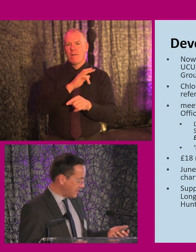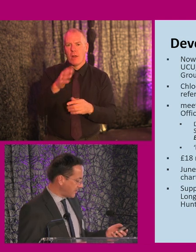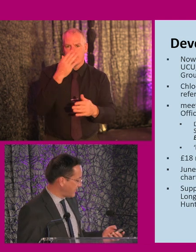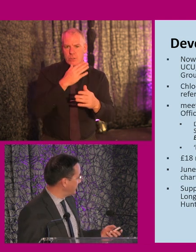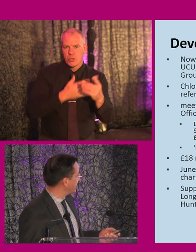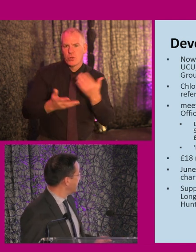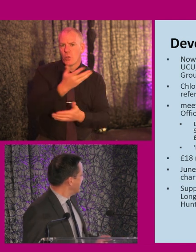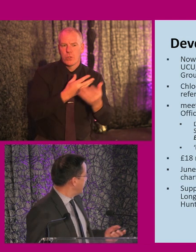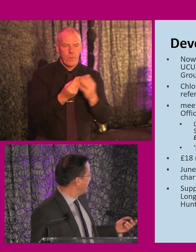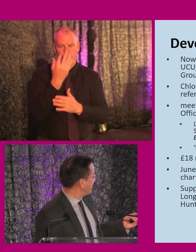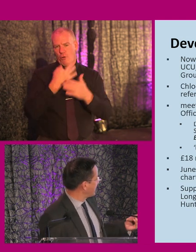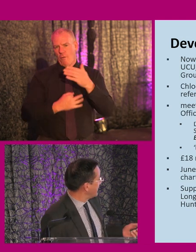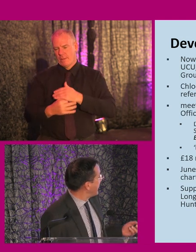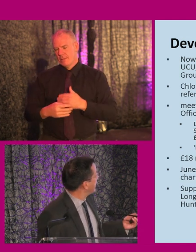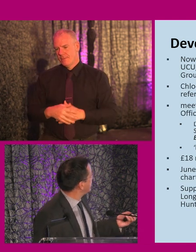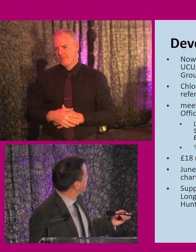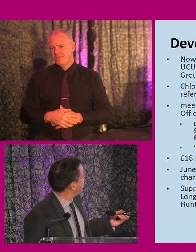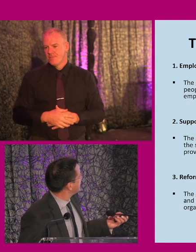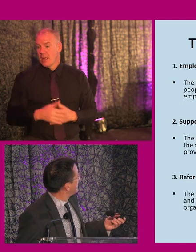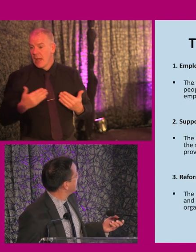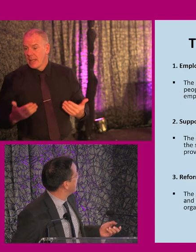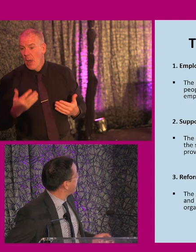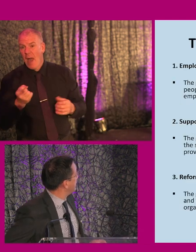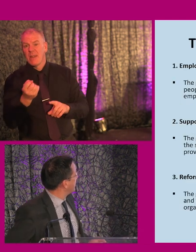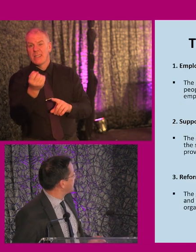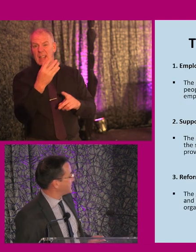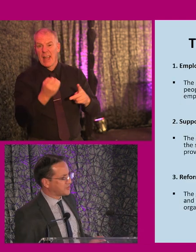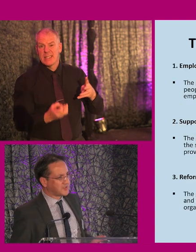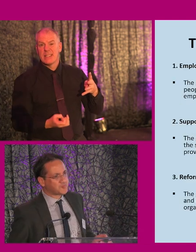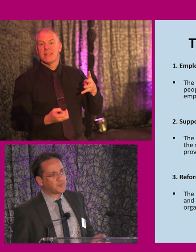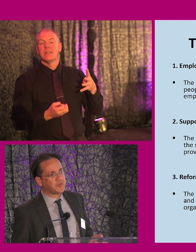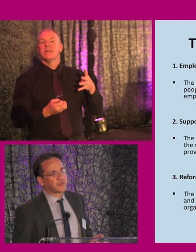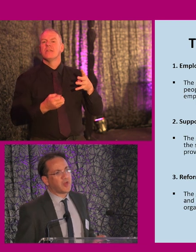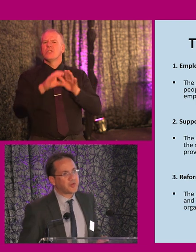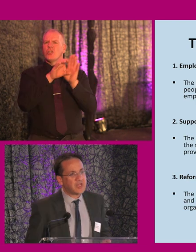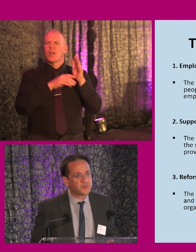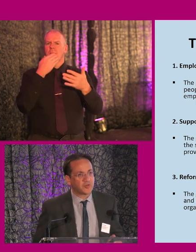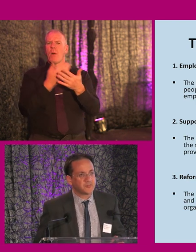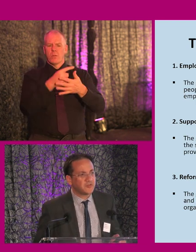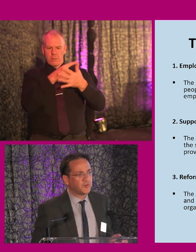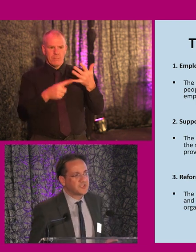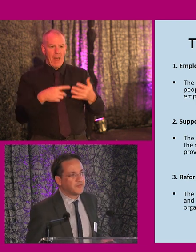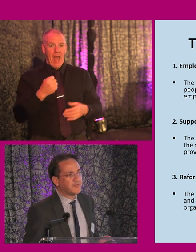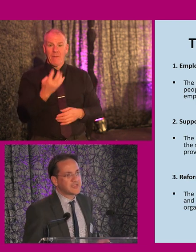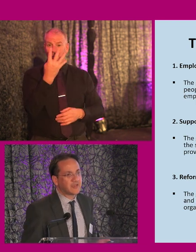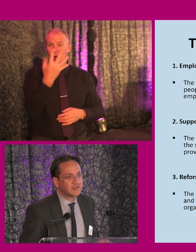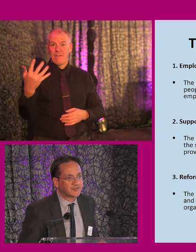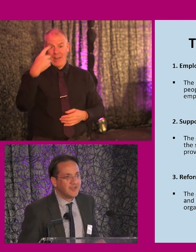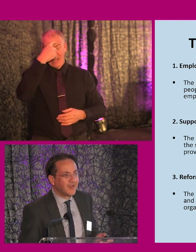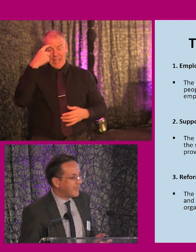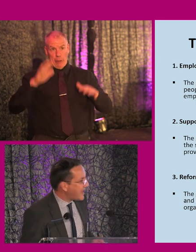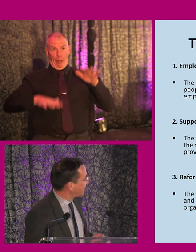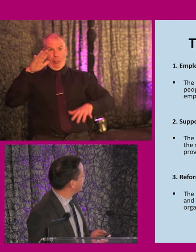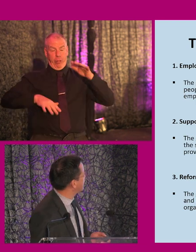government. Now, what I've got now is a few slides that run through what the Charter's proposals are, but I have approximately 45 seconds